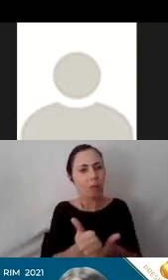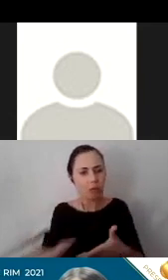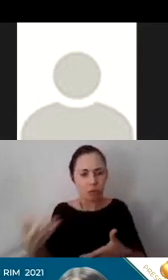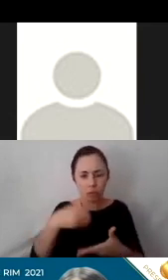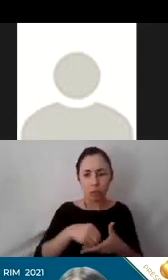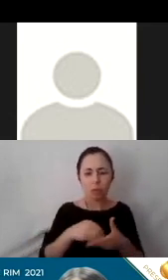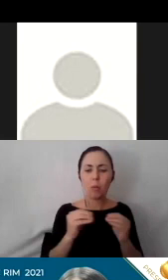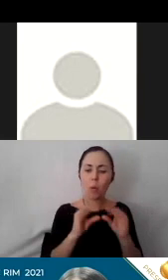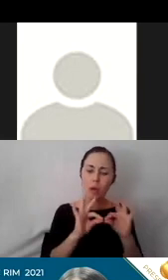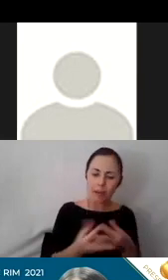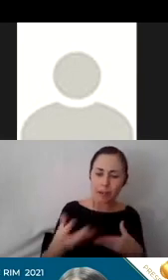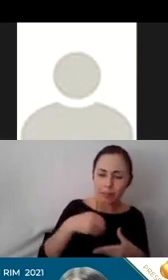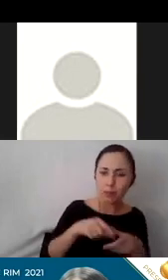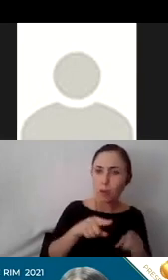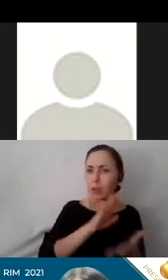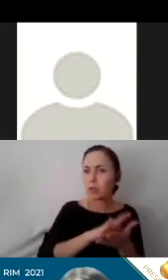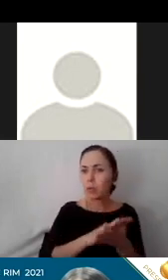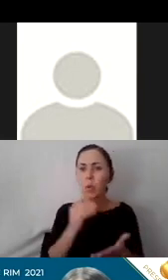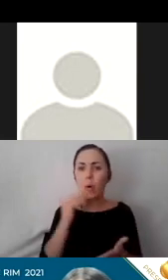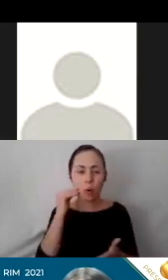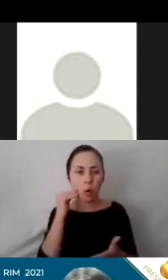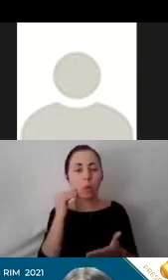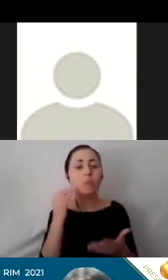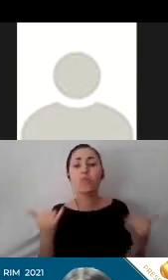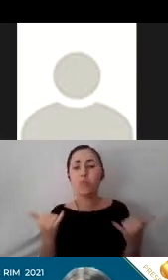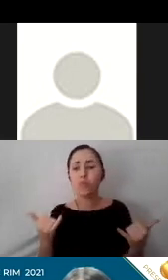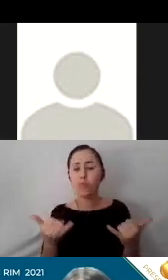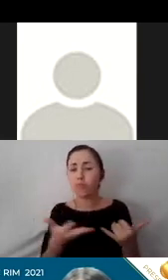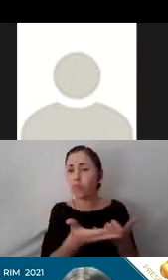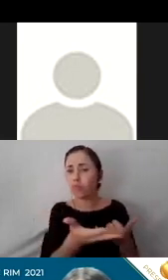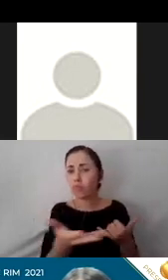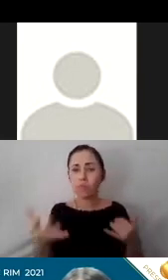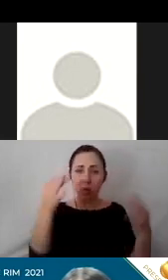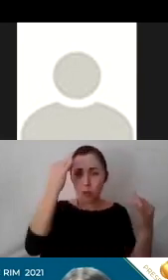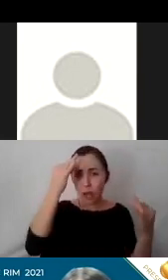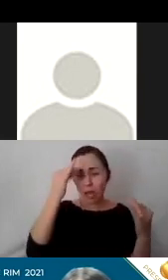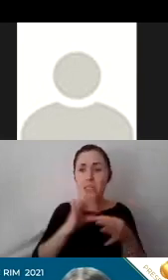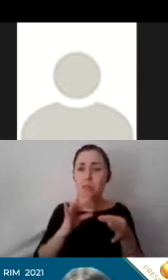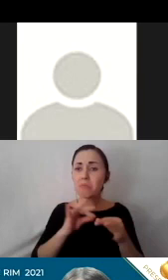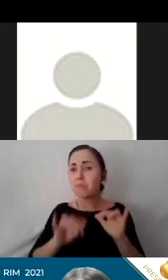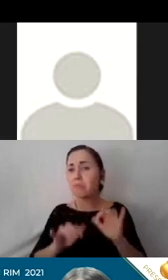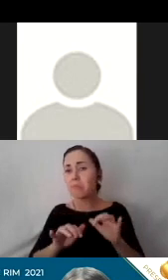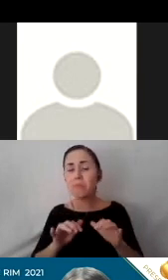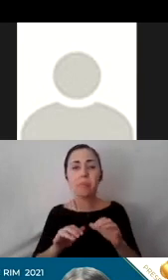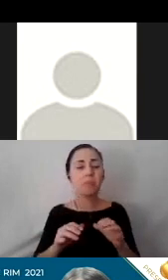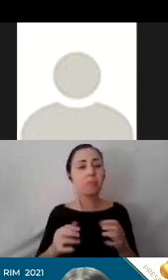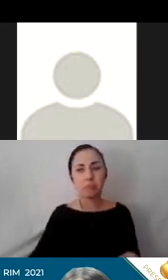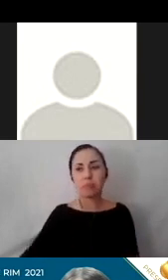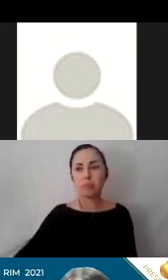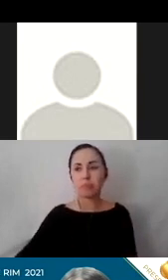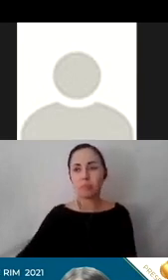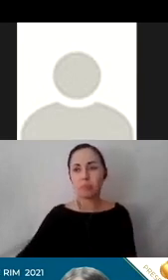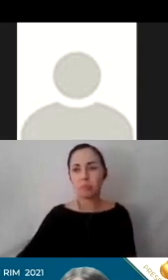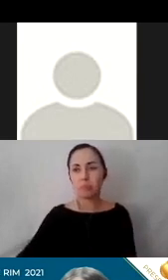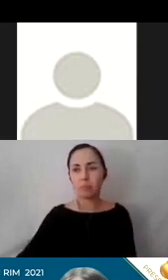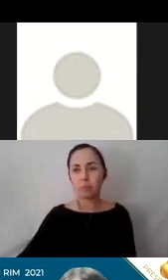or home. So we invite you at this moment to share your thoughts regarding that question. I'll, I'll repeat it one more